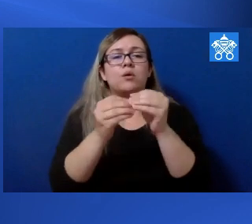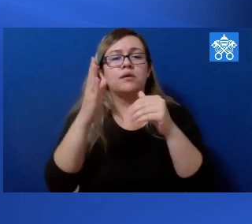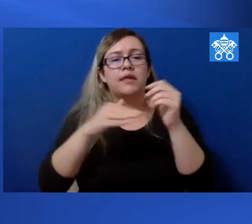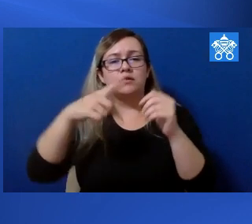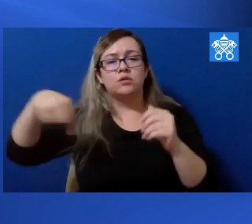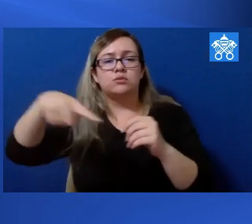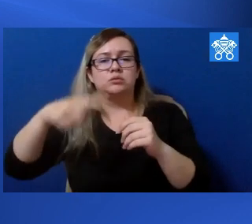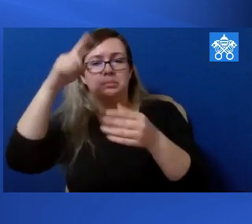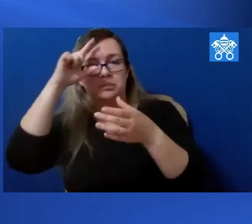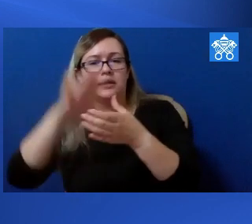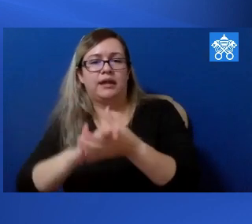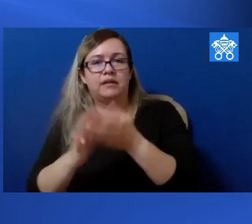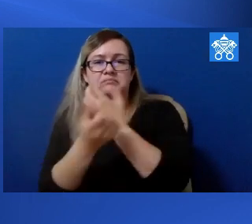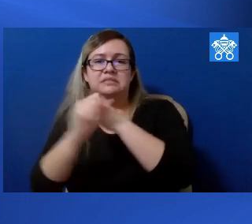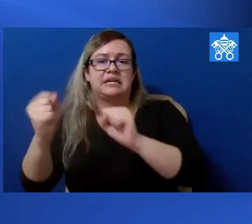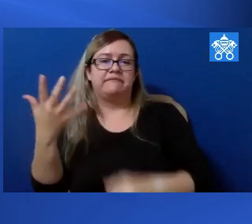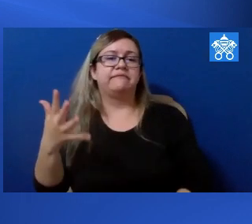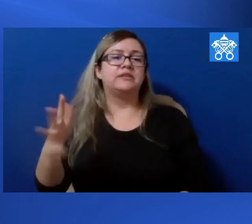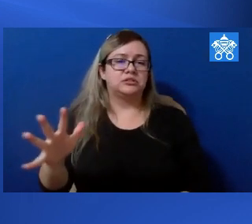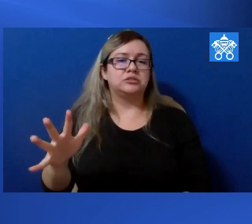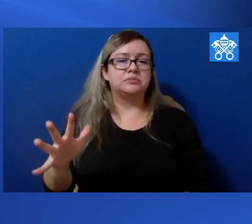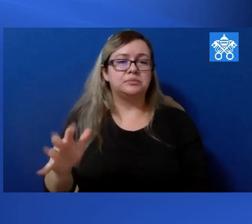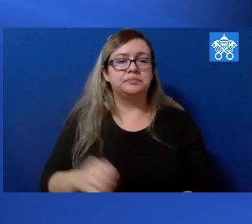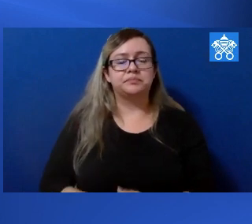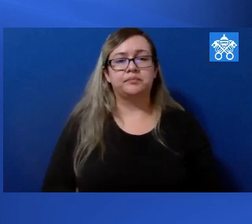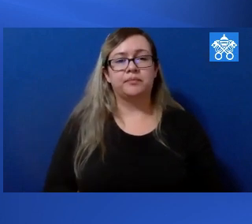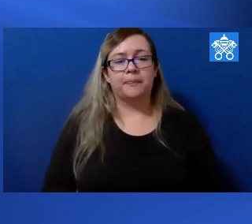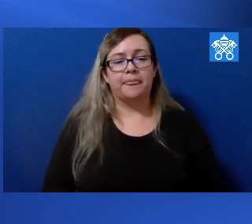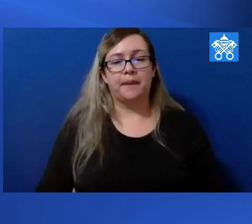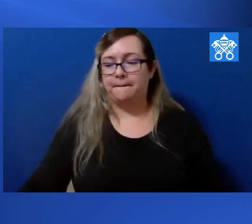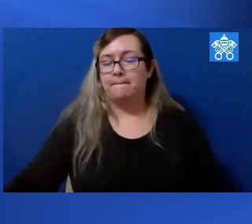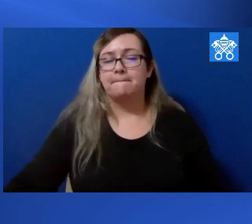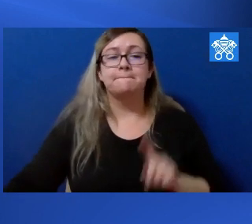saved, but who are actually workers of evil.